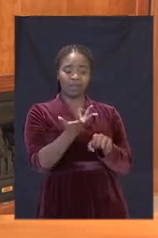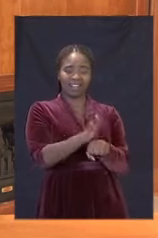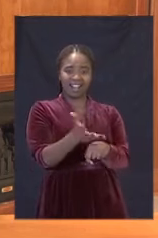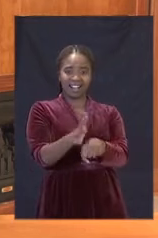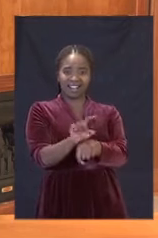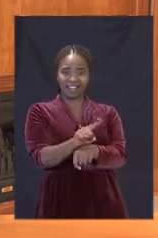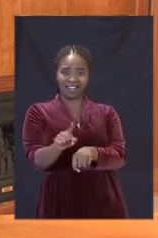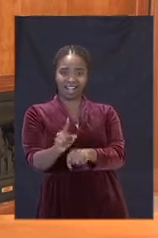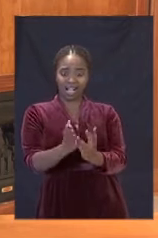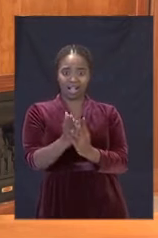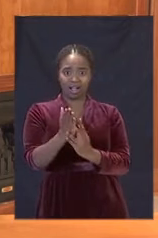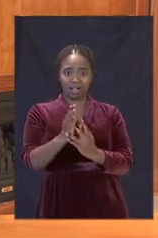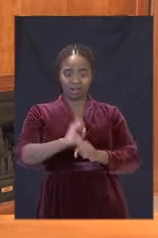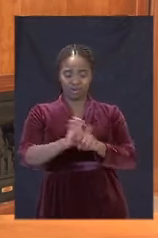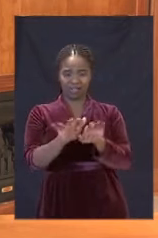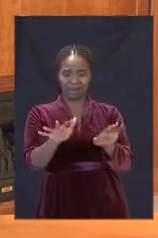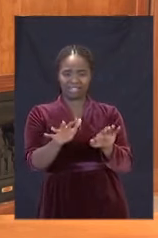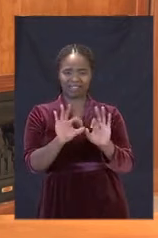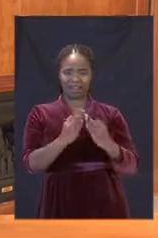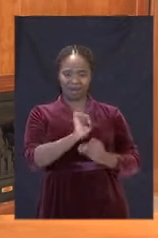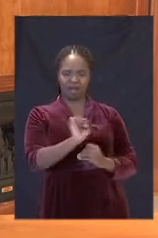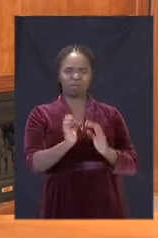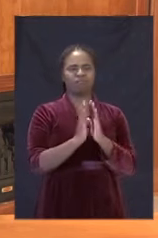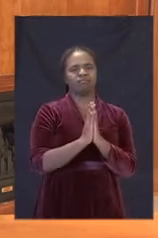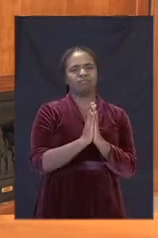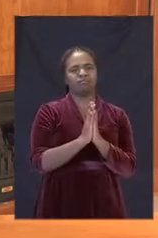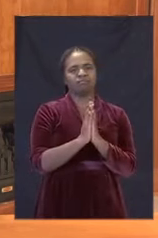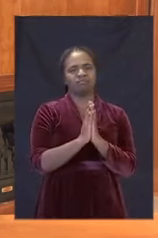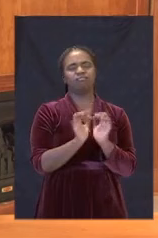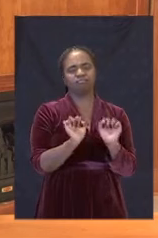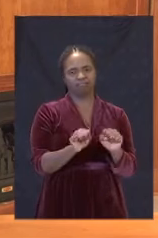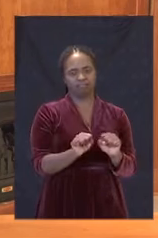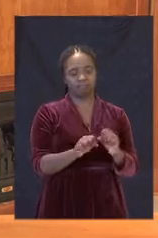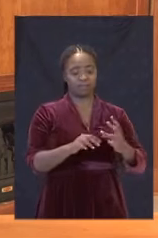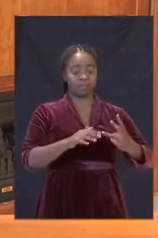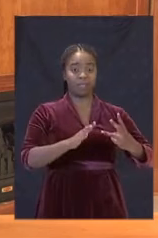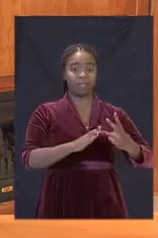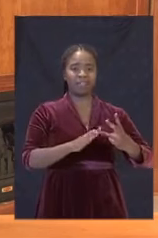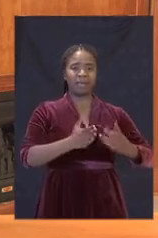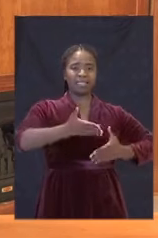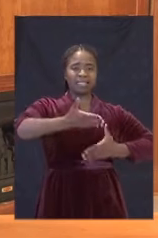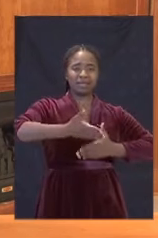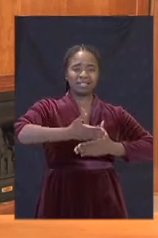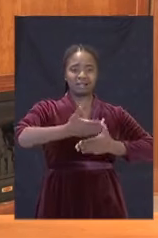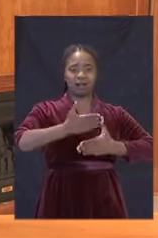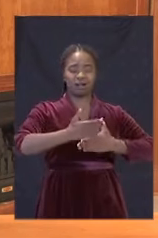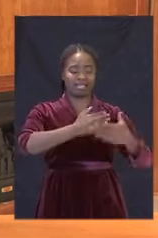On this day, we should remember those who are working to keep us safe,